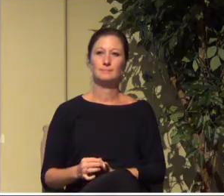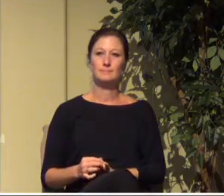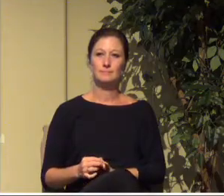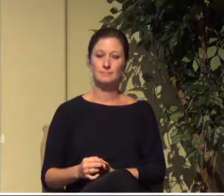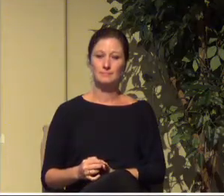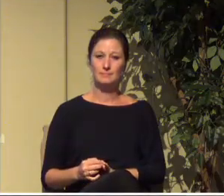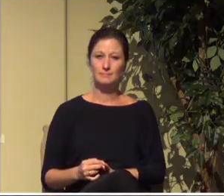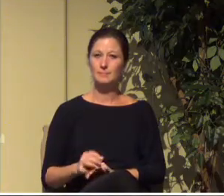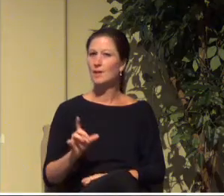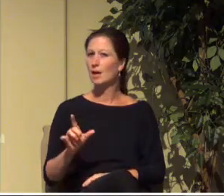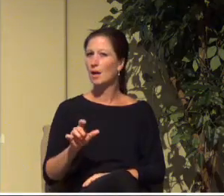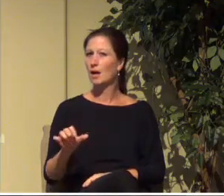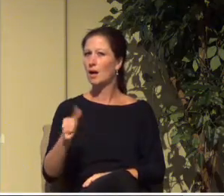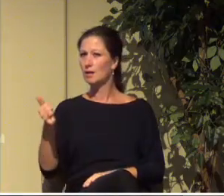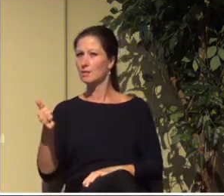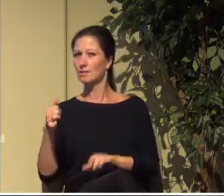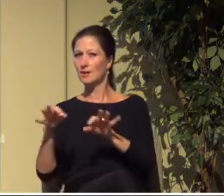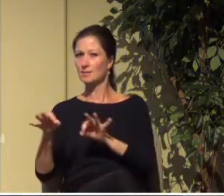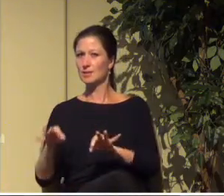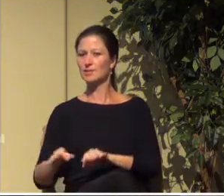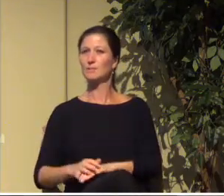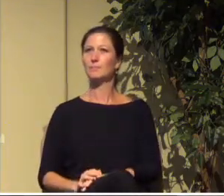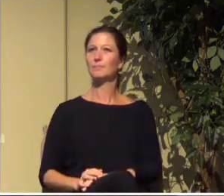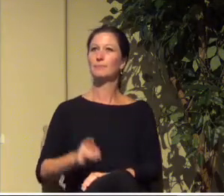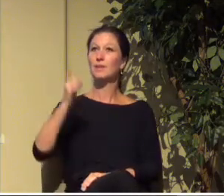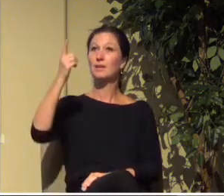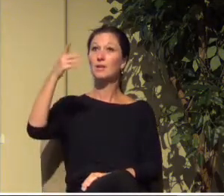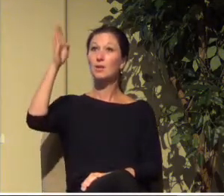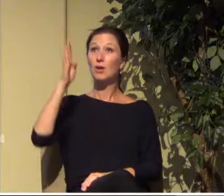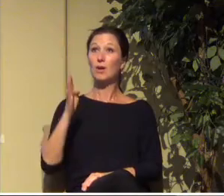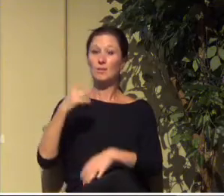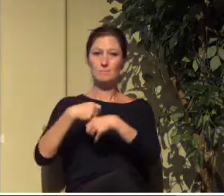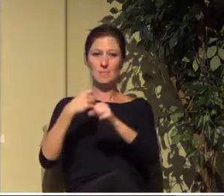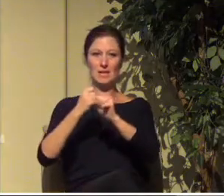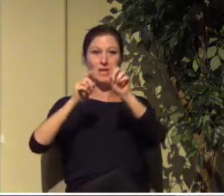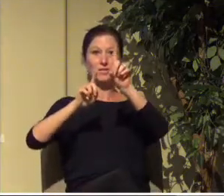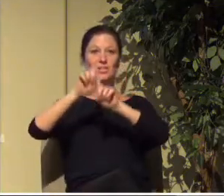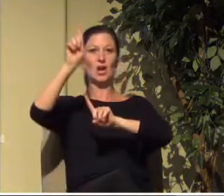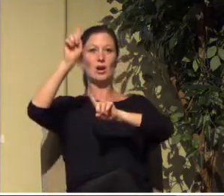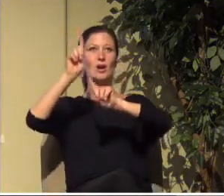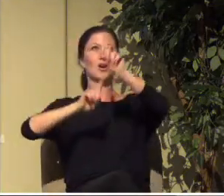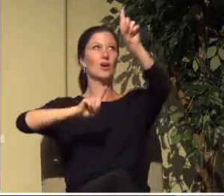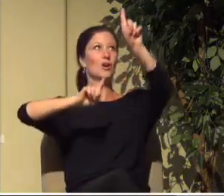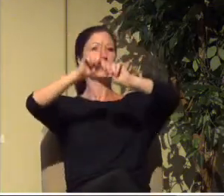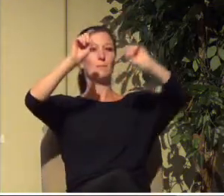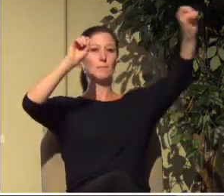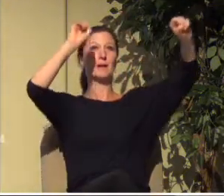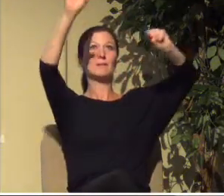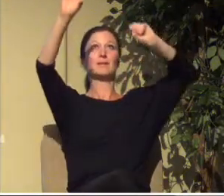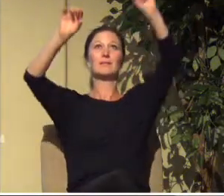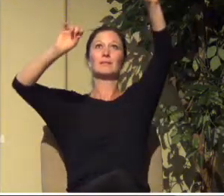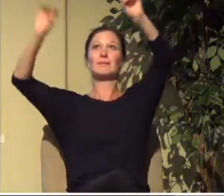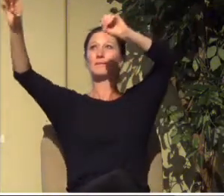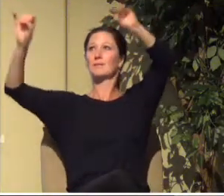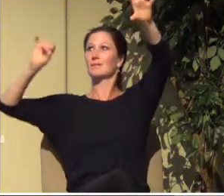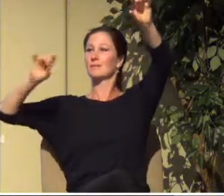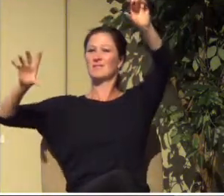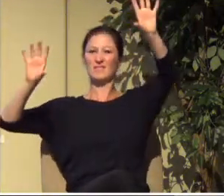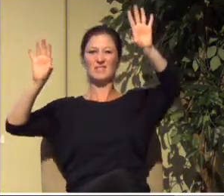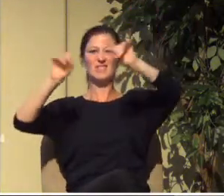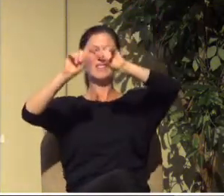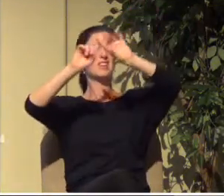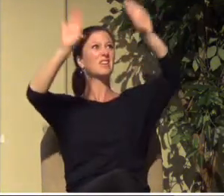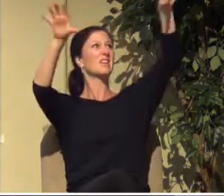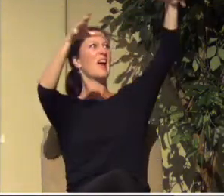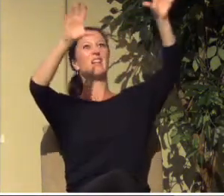God created galaxies supernovas stars nebula and all those things that I don't know anything about but that are really